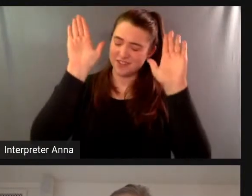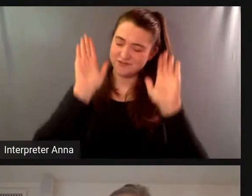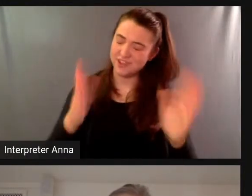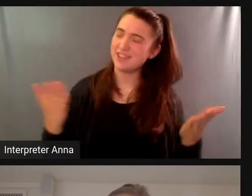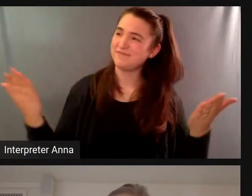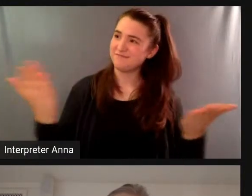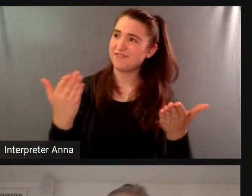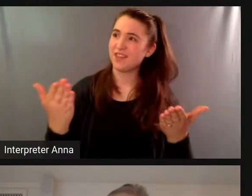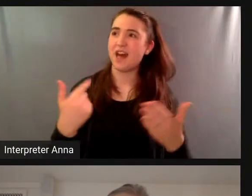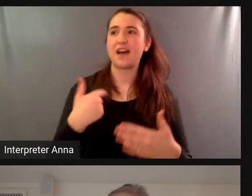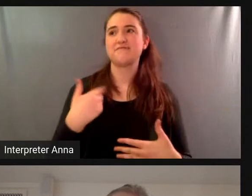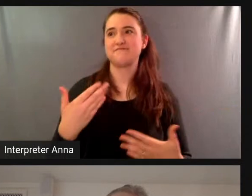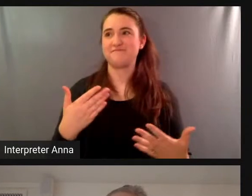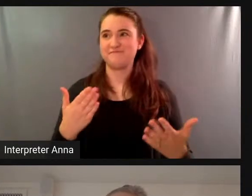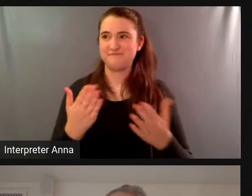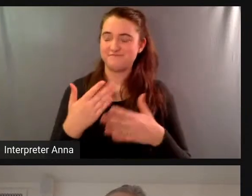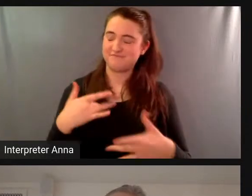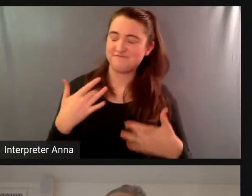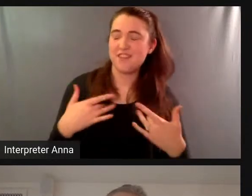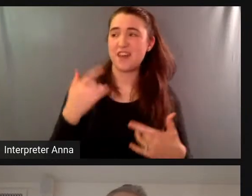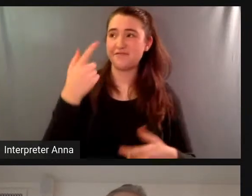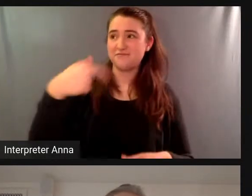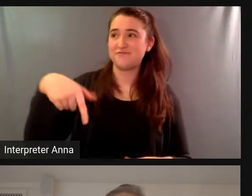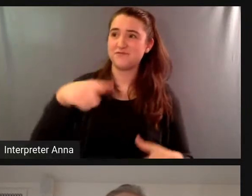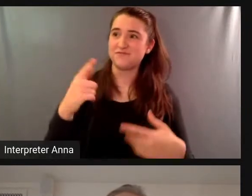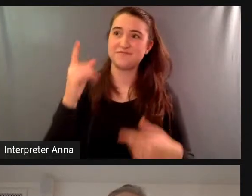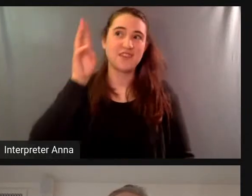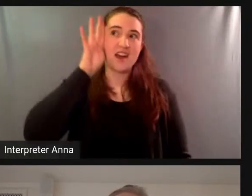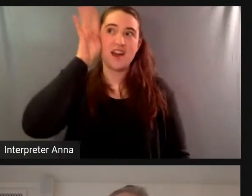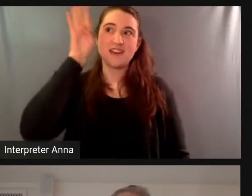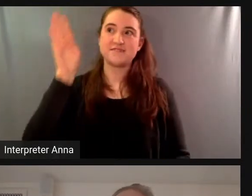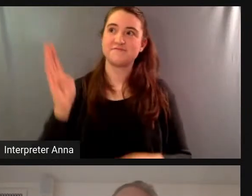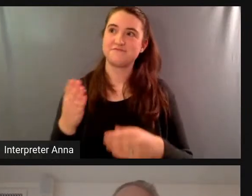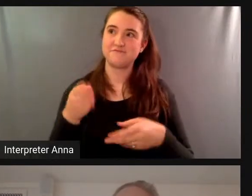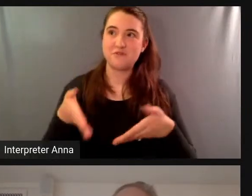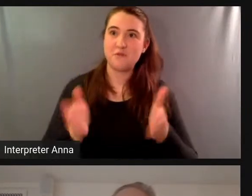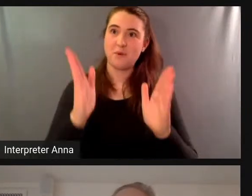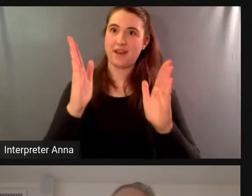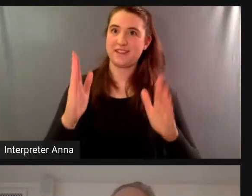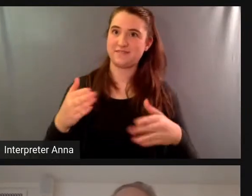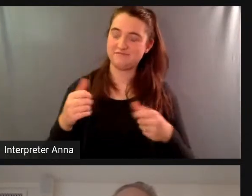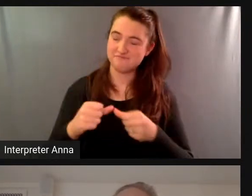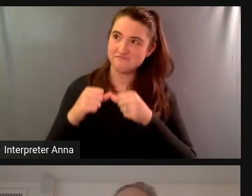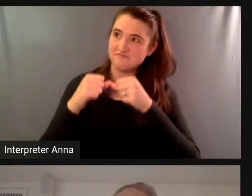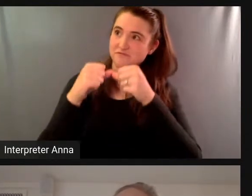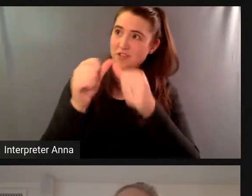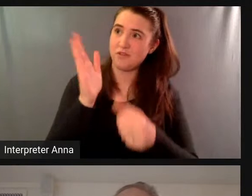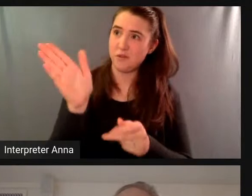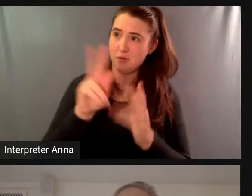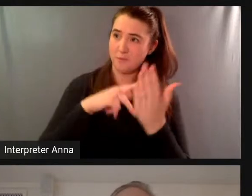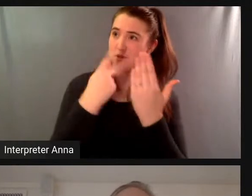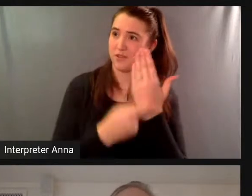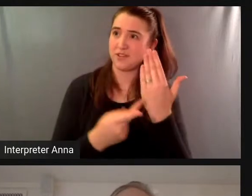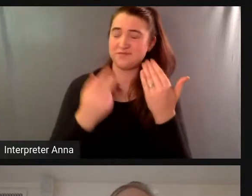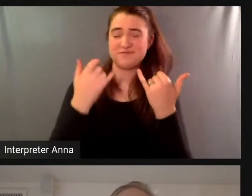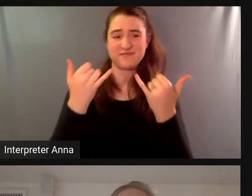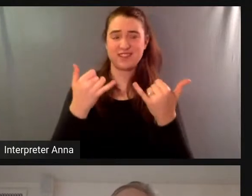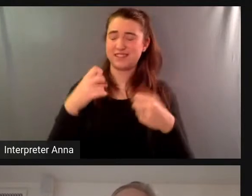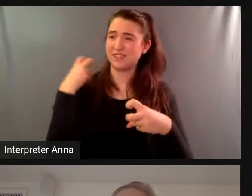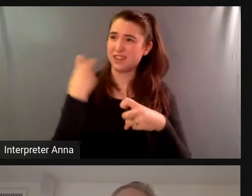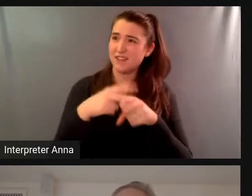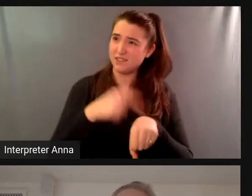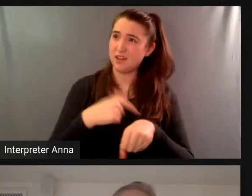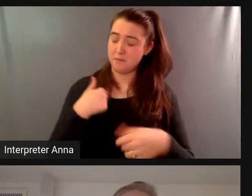way to continue uh your programming in these in these really uncertain and terrible times uh it's my great